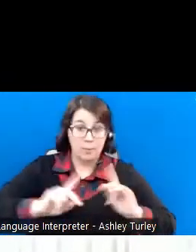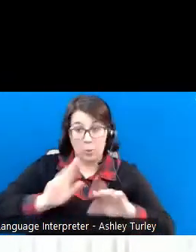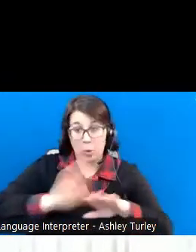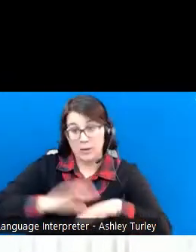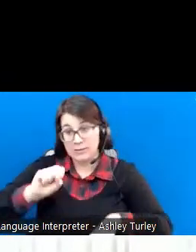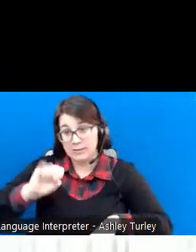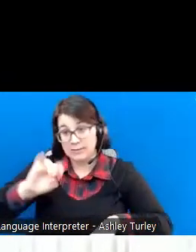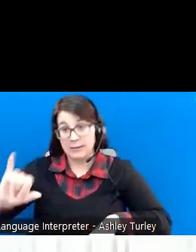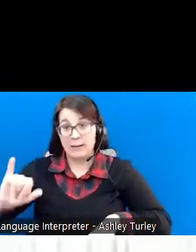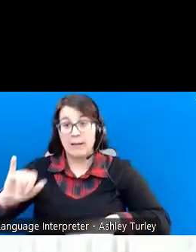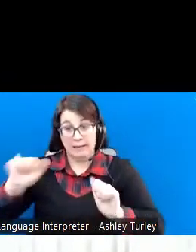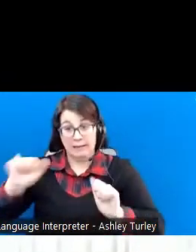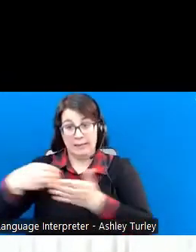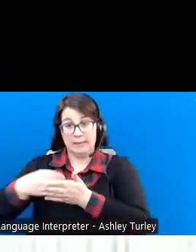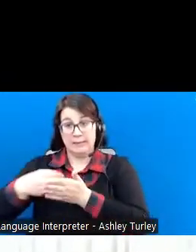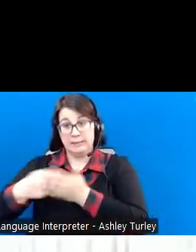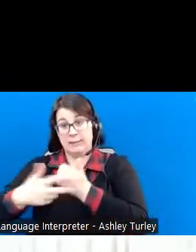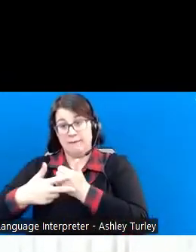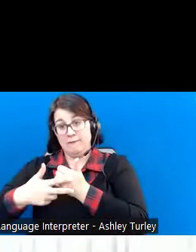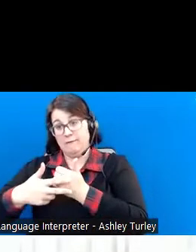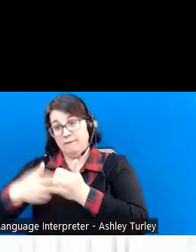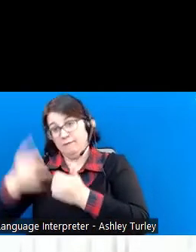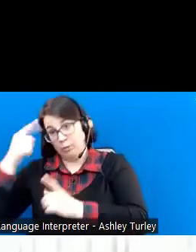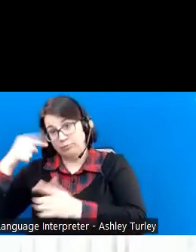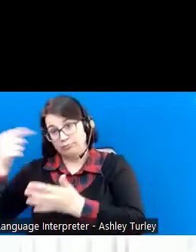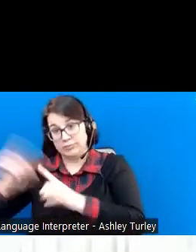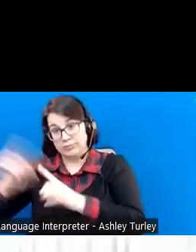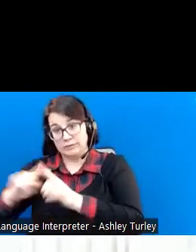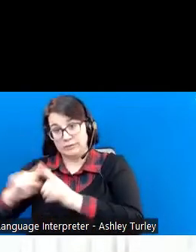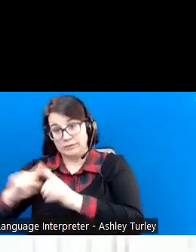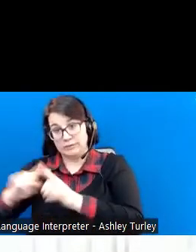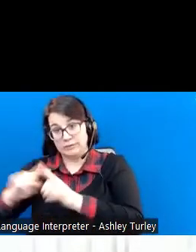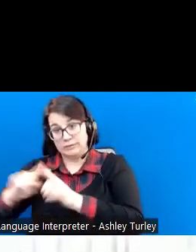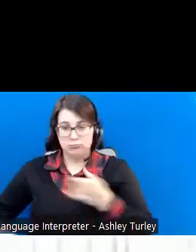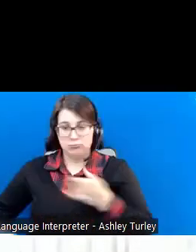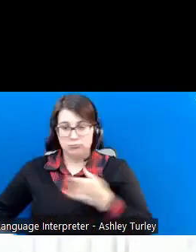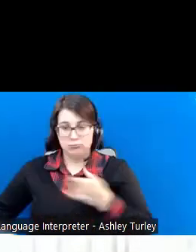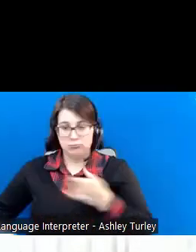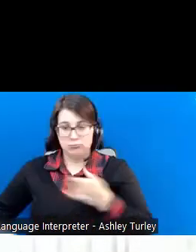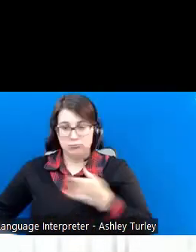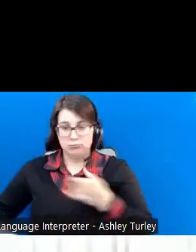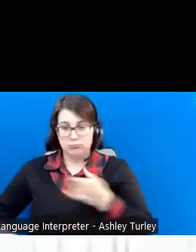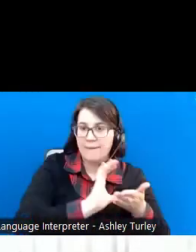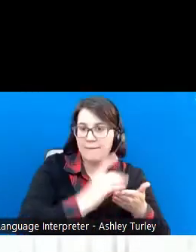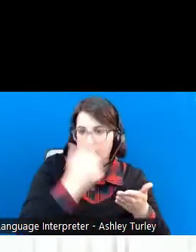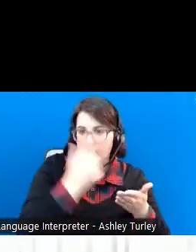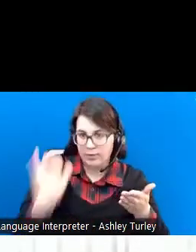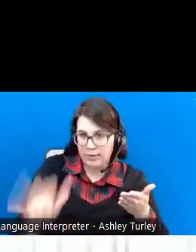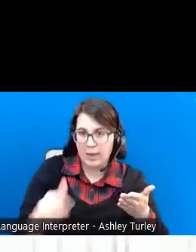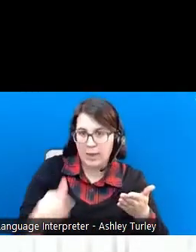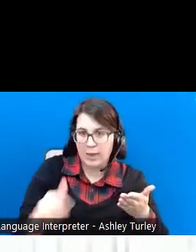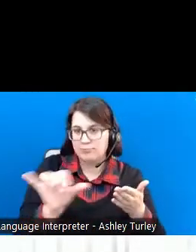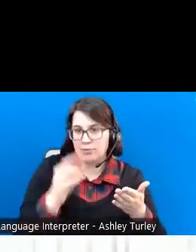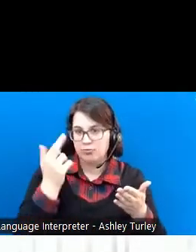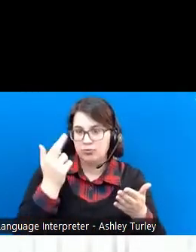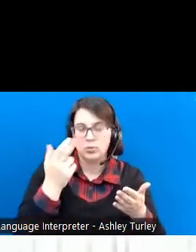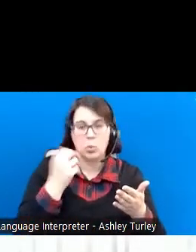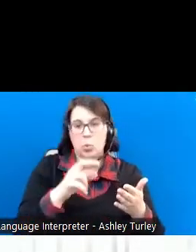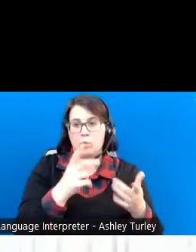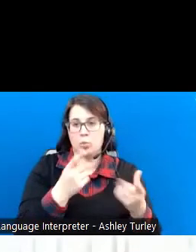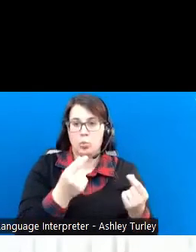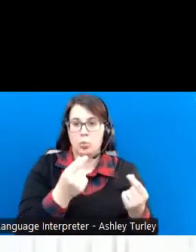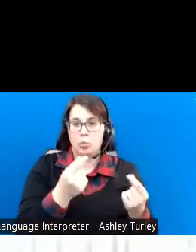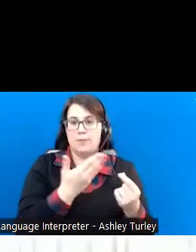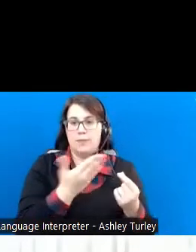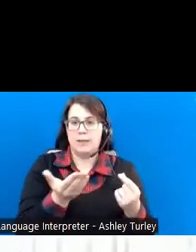can save for and just do the things that people who